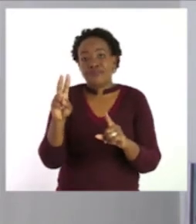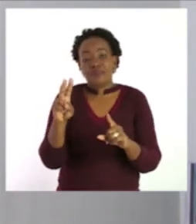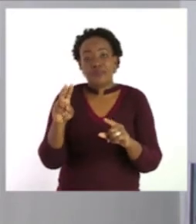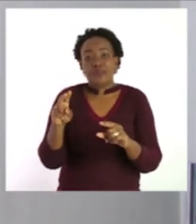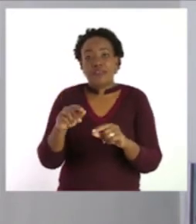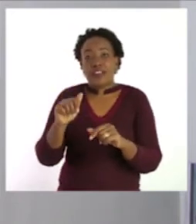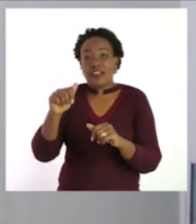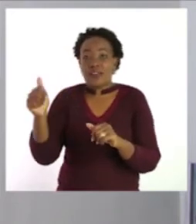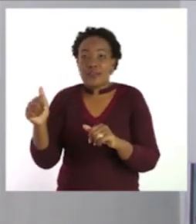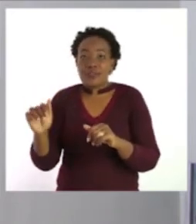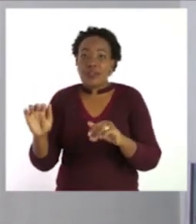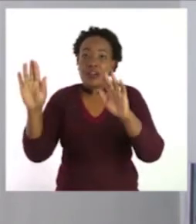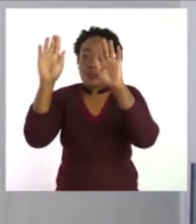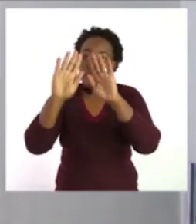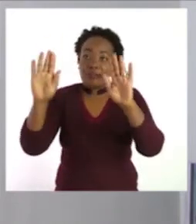this one.